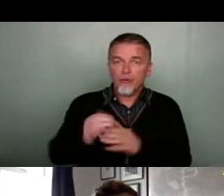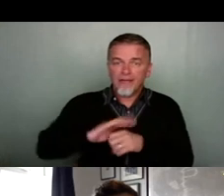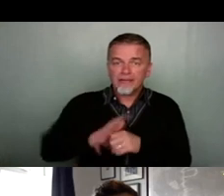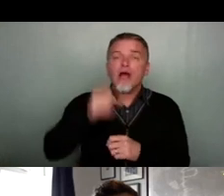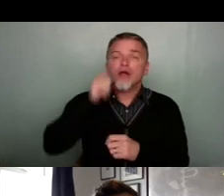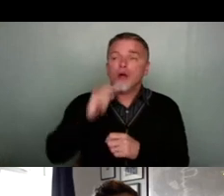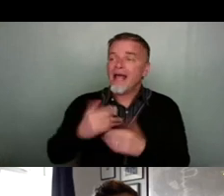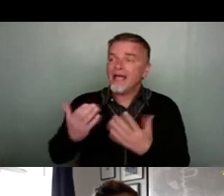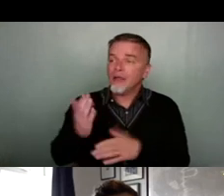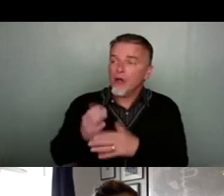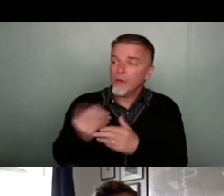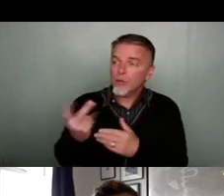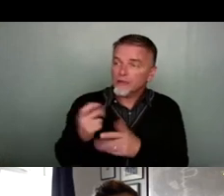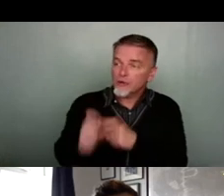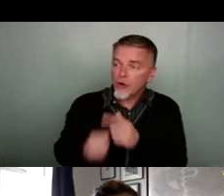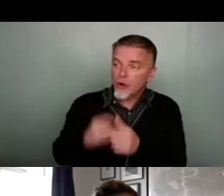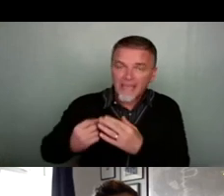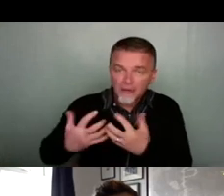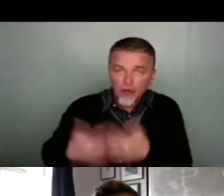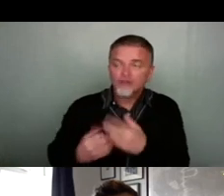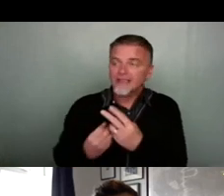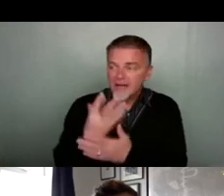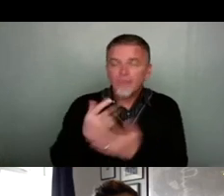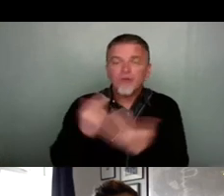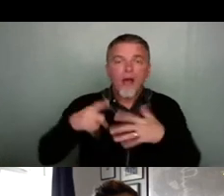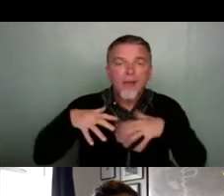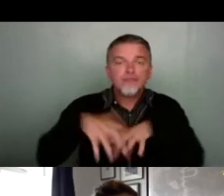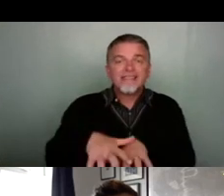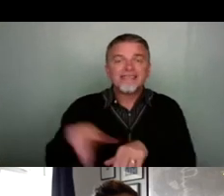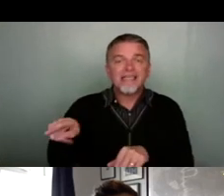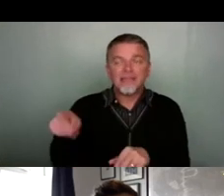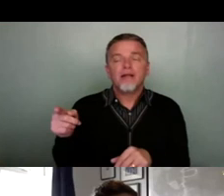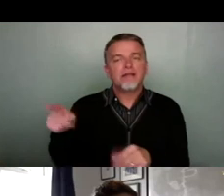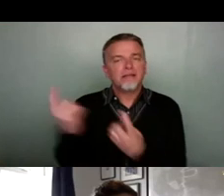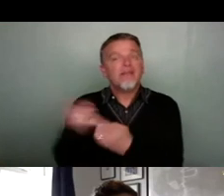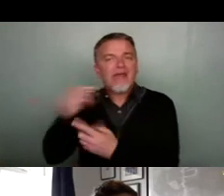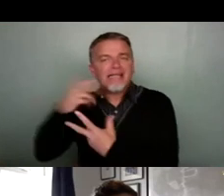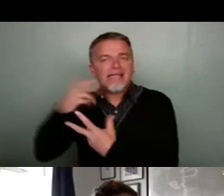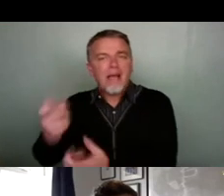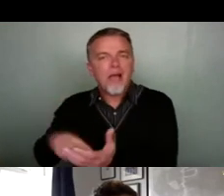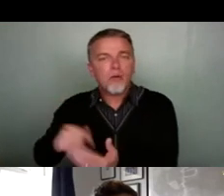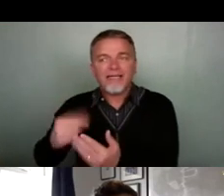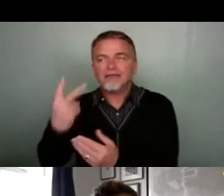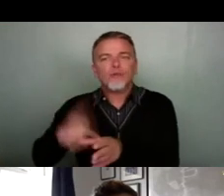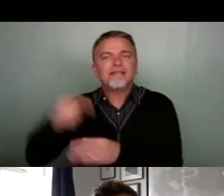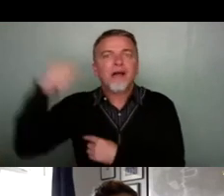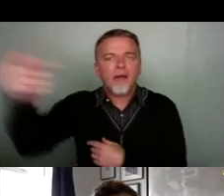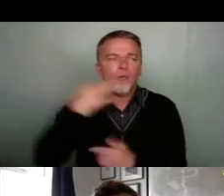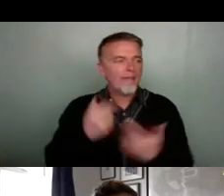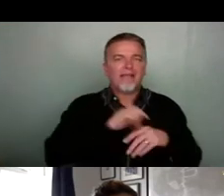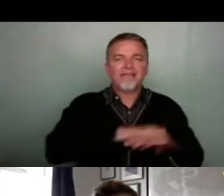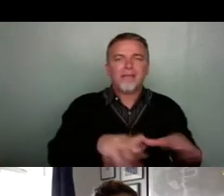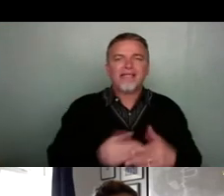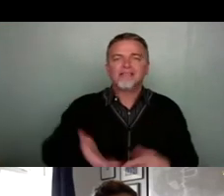that we do around technology development or thinking about hybridity is something that they're going to care about in a couple of years time when the pandemic is far